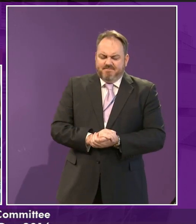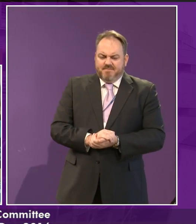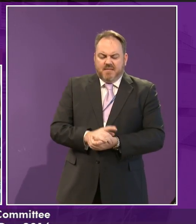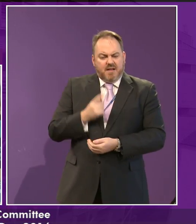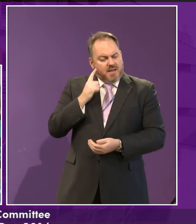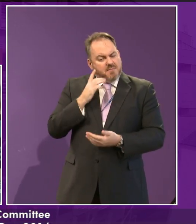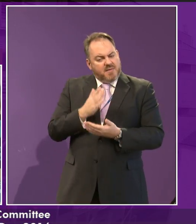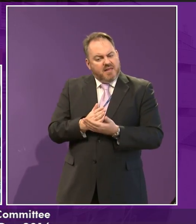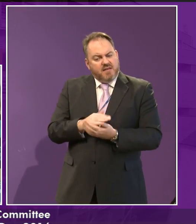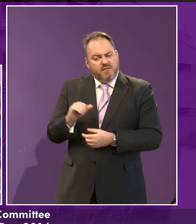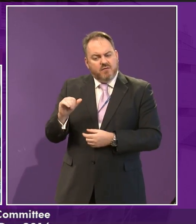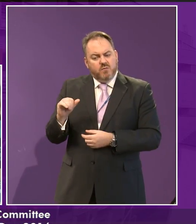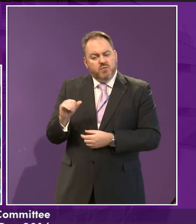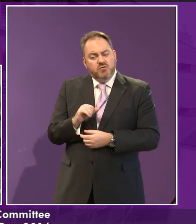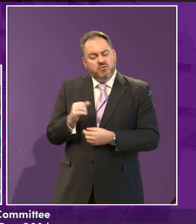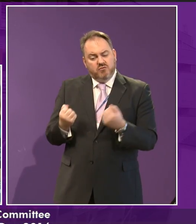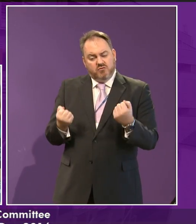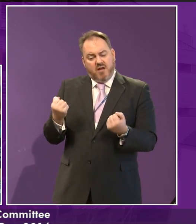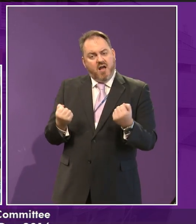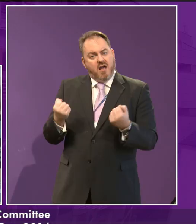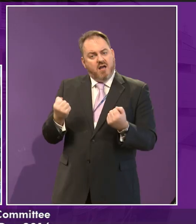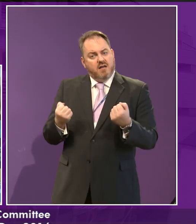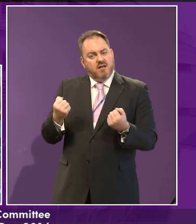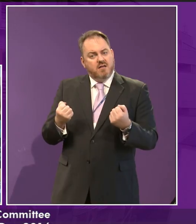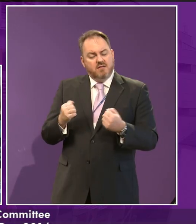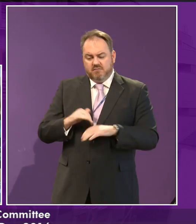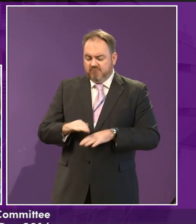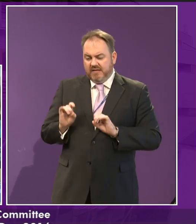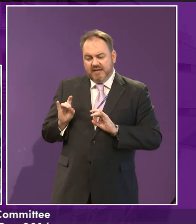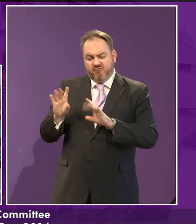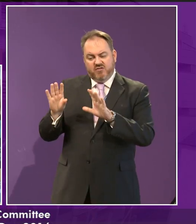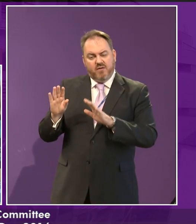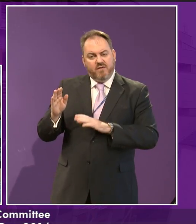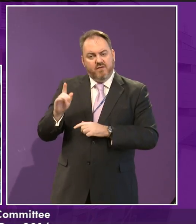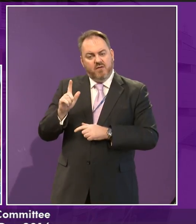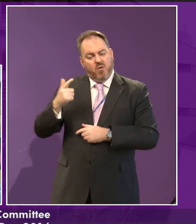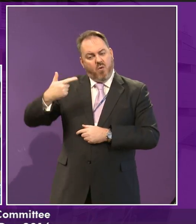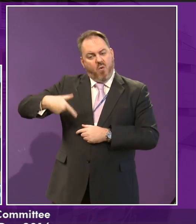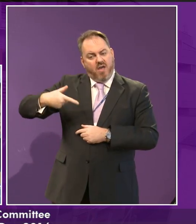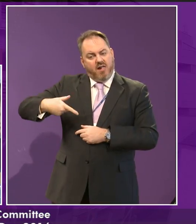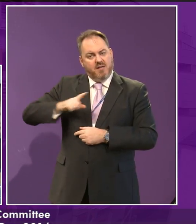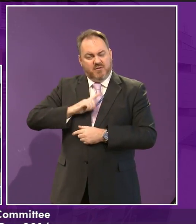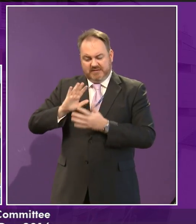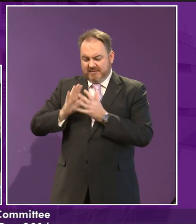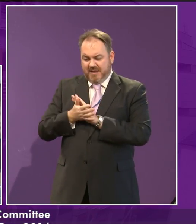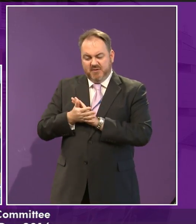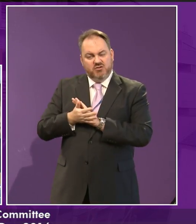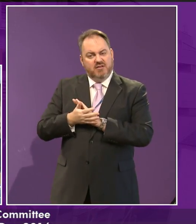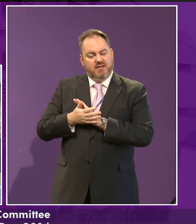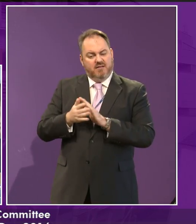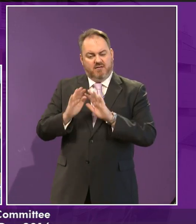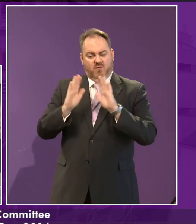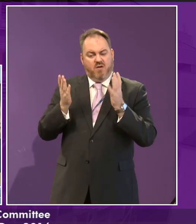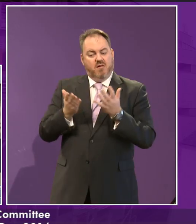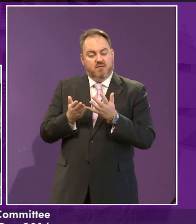we need to drive cars that don't use fuel, because it's polluting the world a lot. Two very, very good points, Kai.